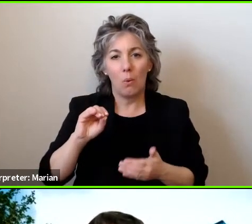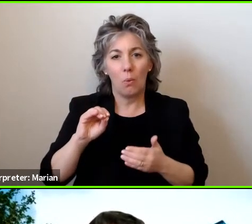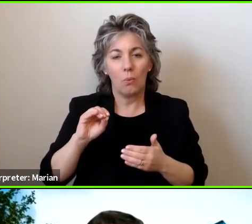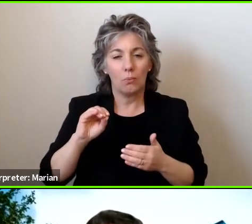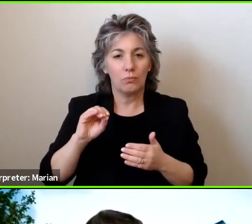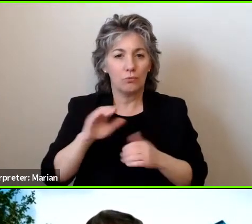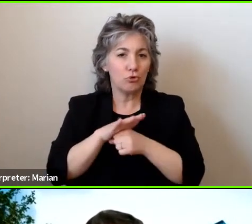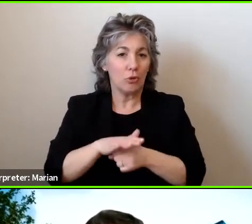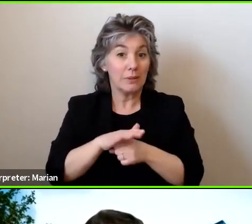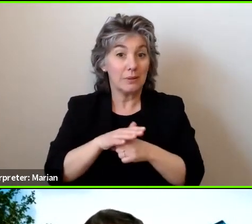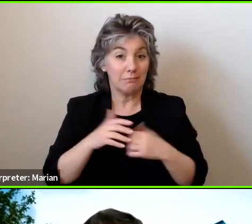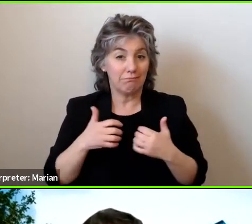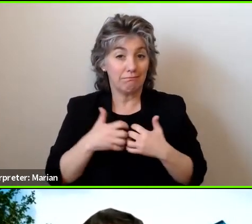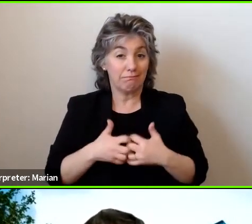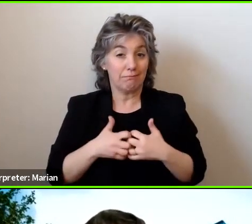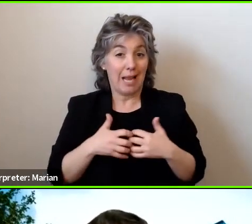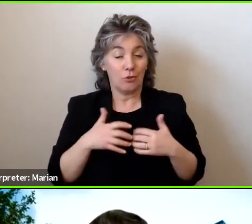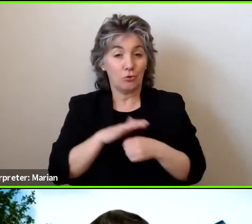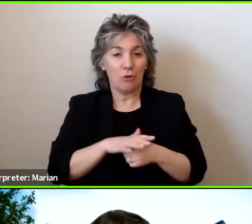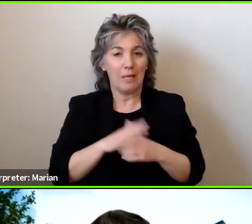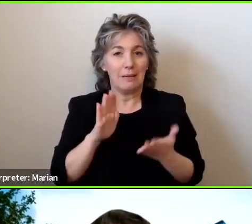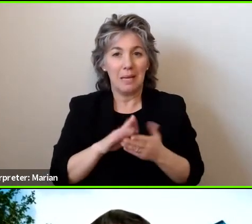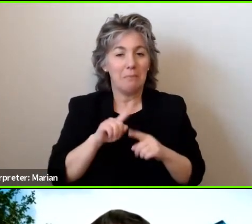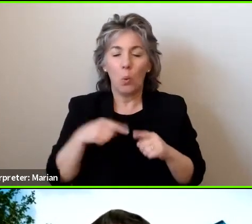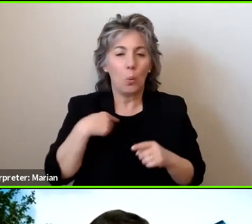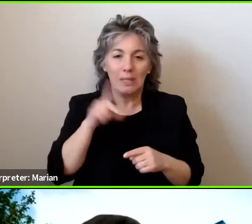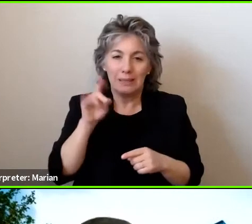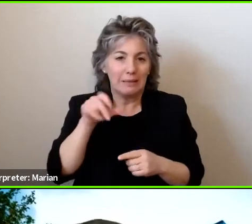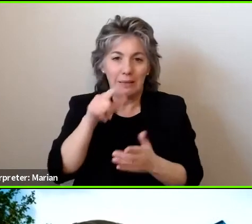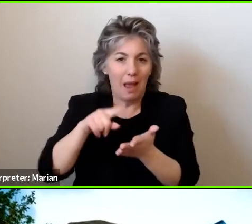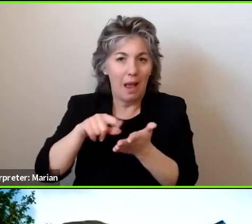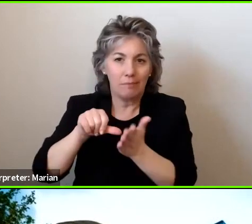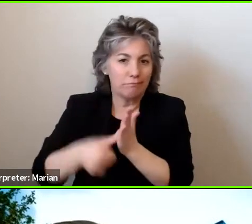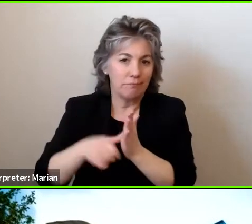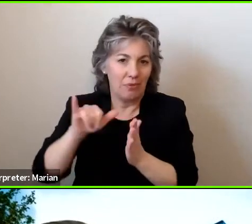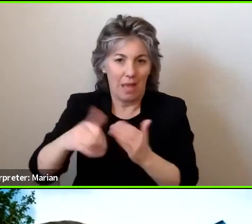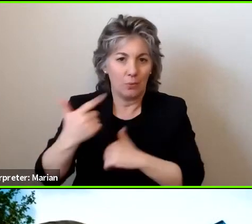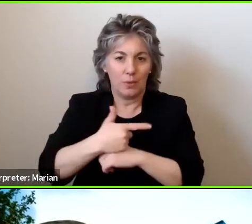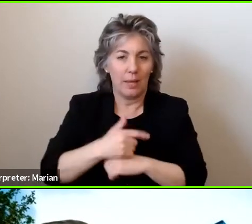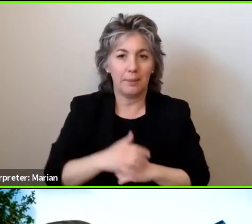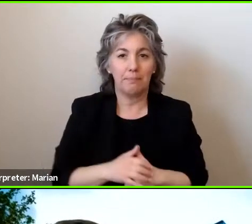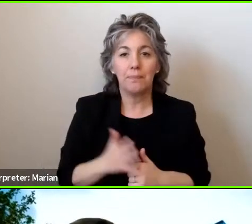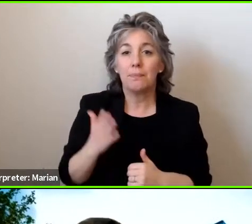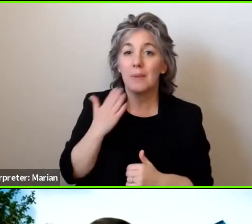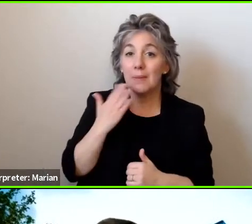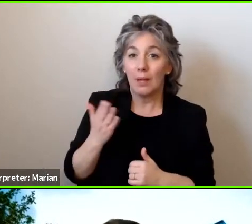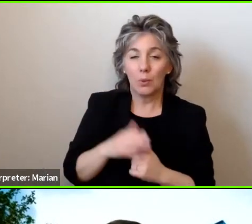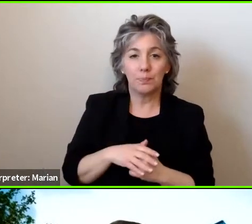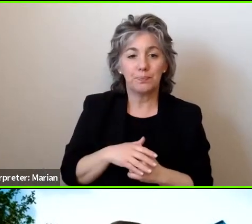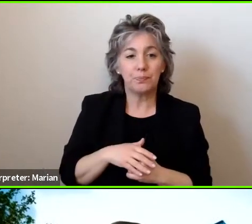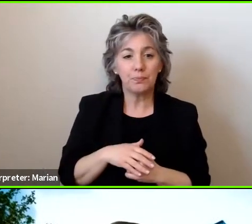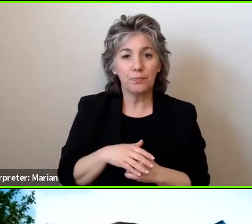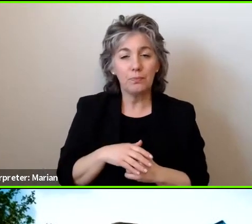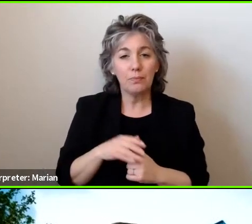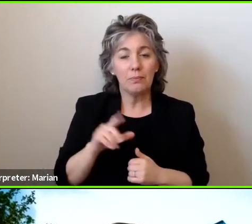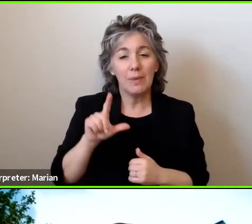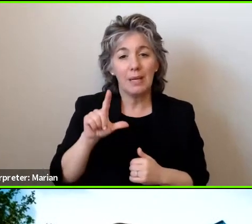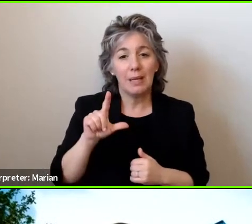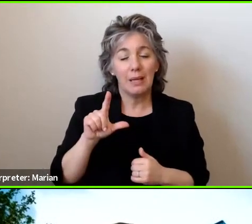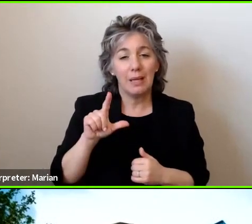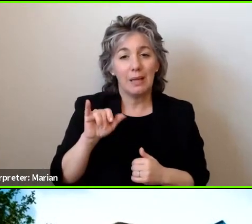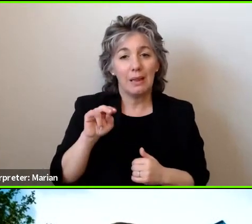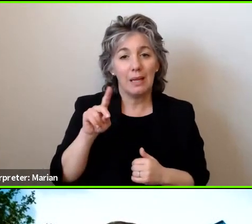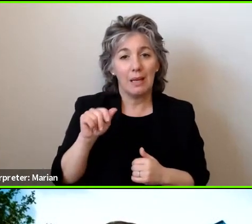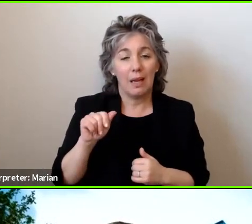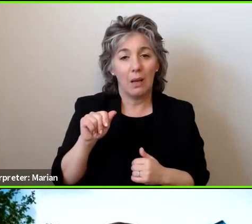that I described for you today. Thank you. So our next comment will come from Linda Osecki, O-S-I-E